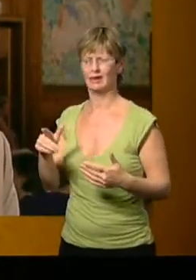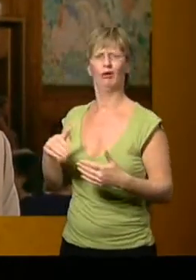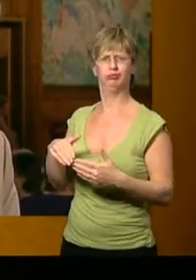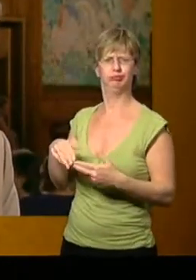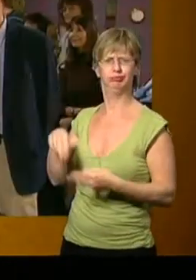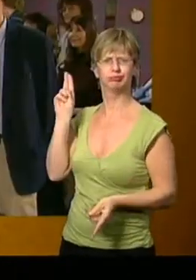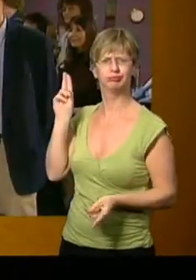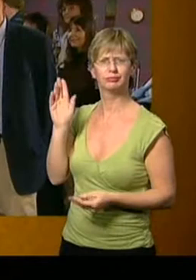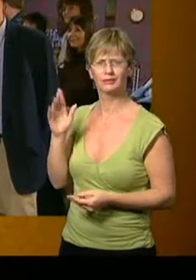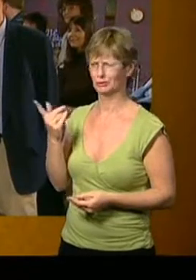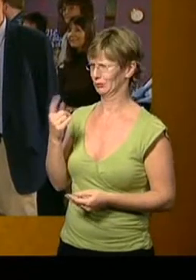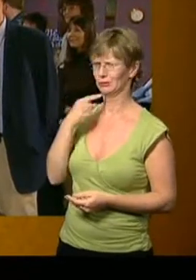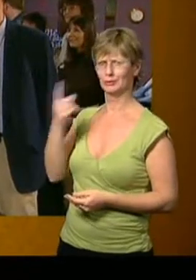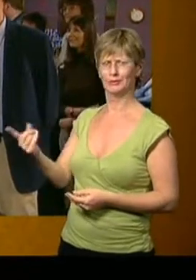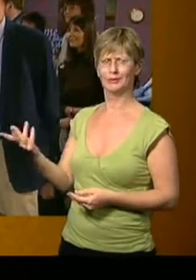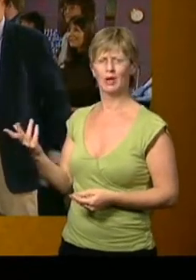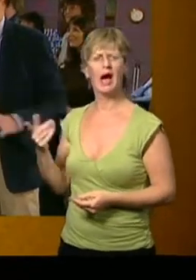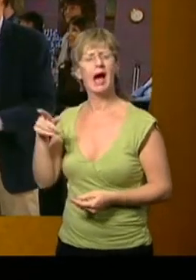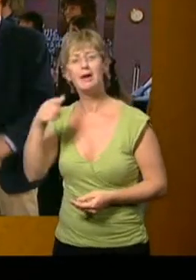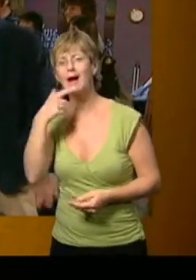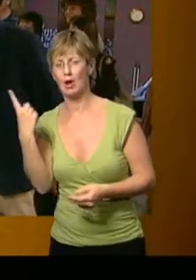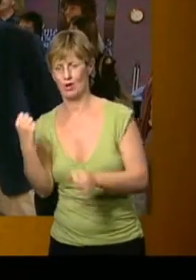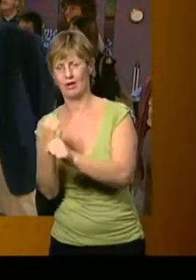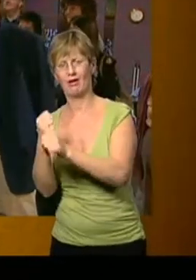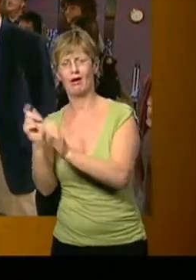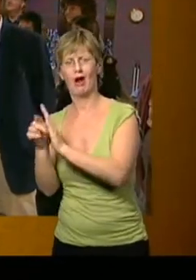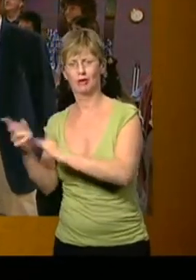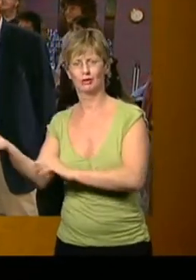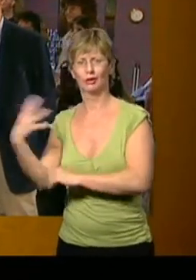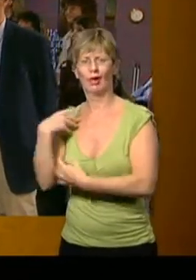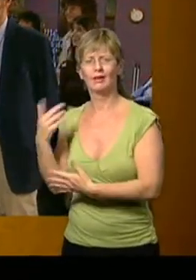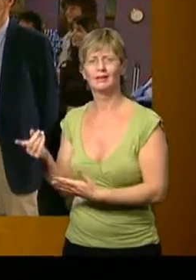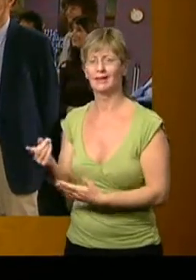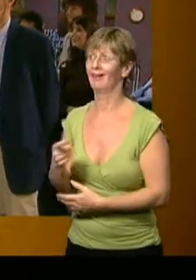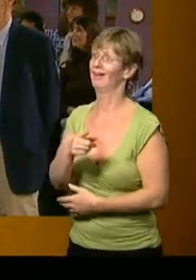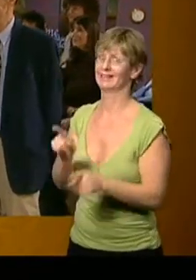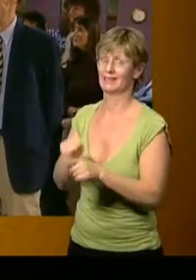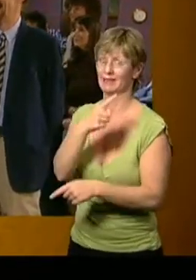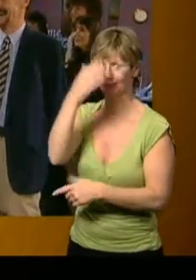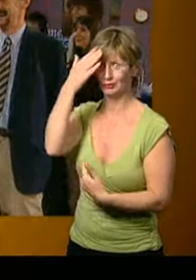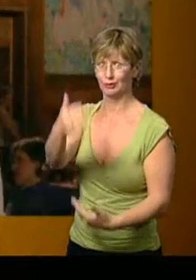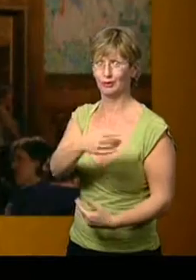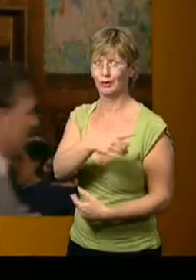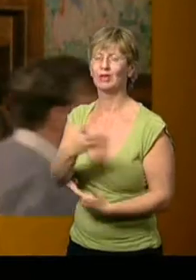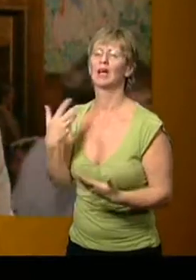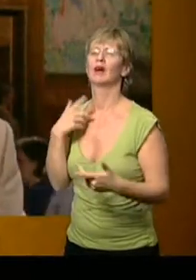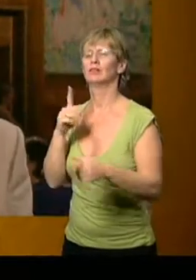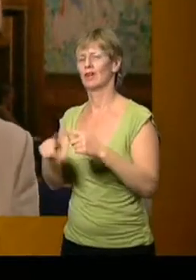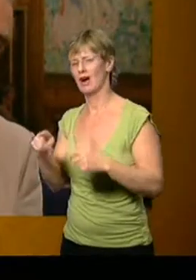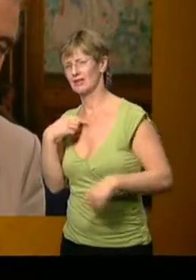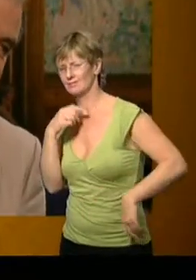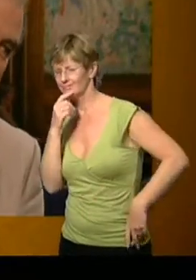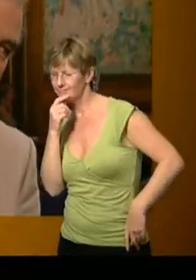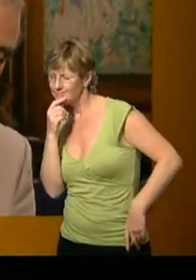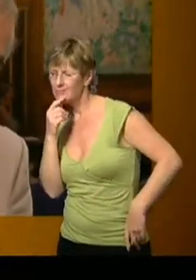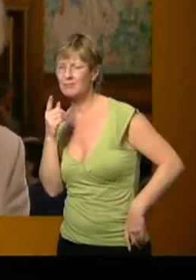That's a wide range. It is a wide range. figure into your head? That's the fellow that mended the clock, Well, clearly, he didn't know either. I will try and give